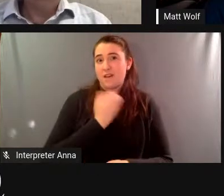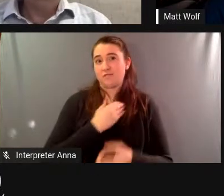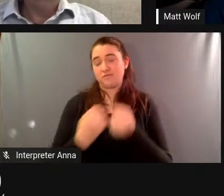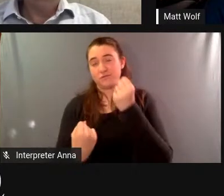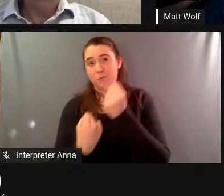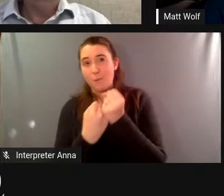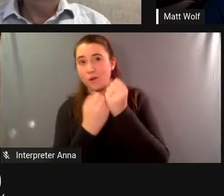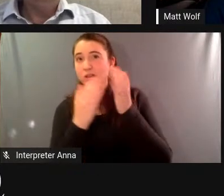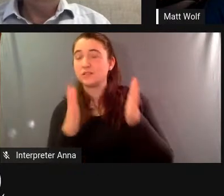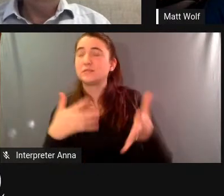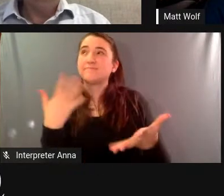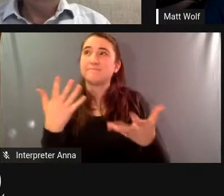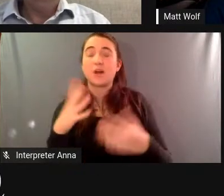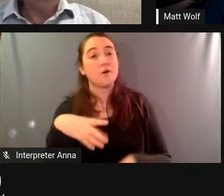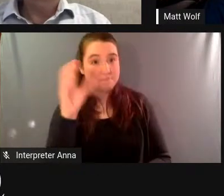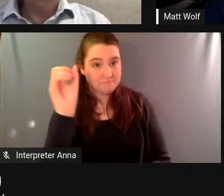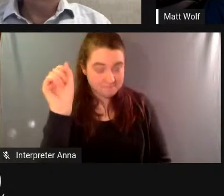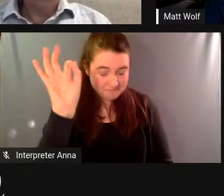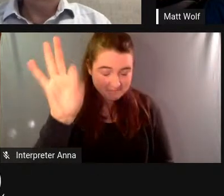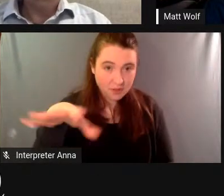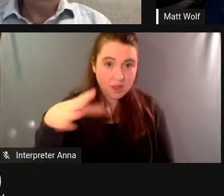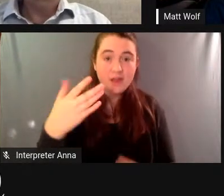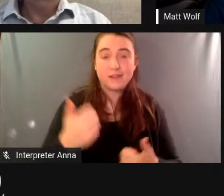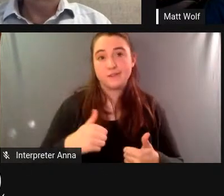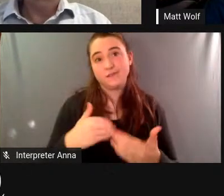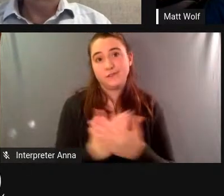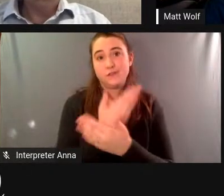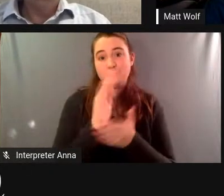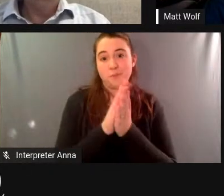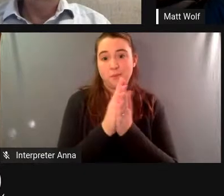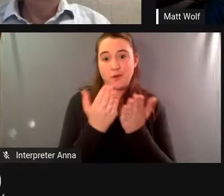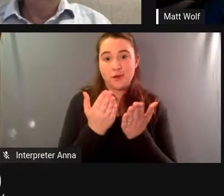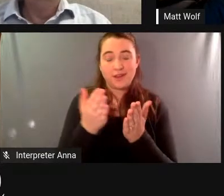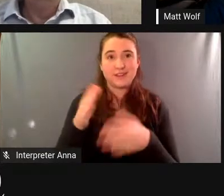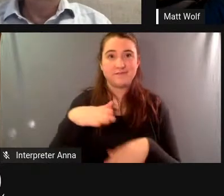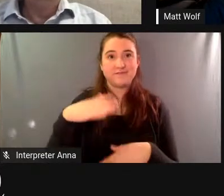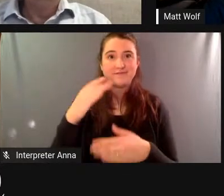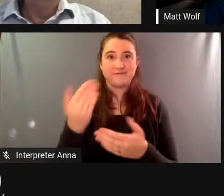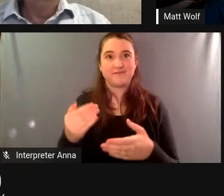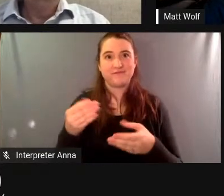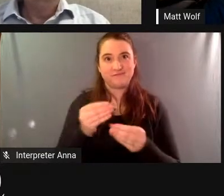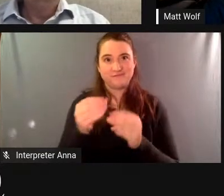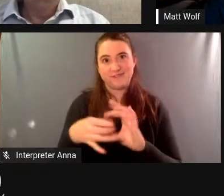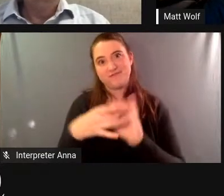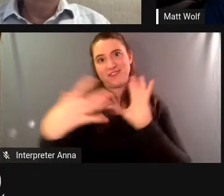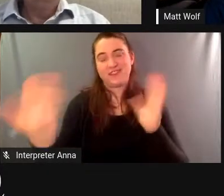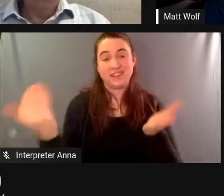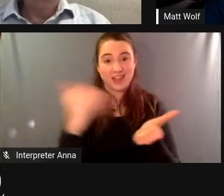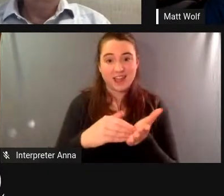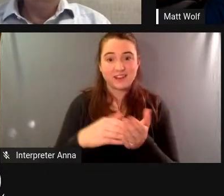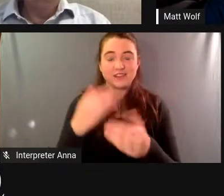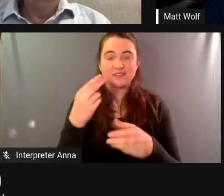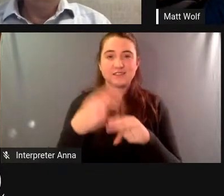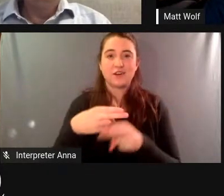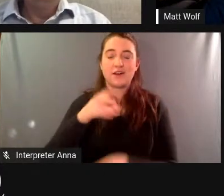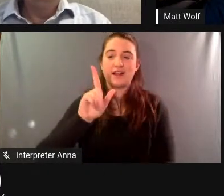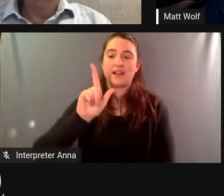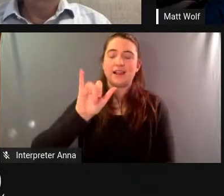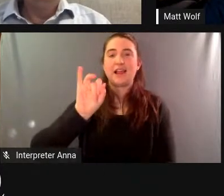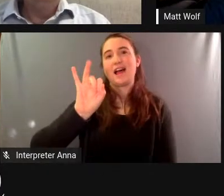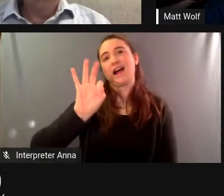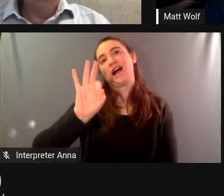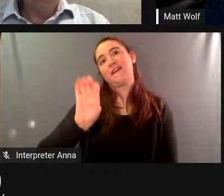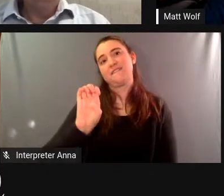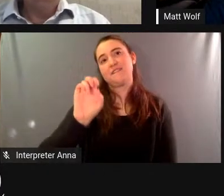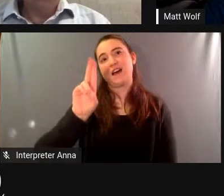a reissue of life under glass which i'm going to hold up which is the inside story of biosphere 2 at three